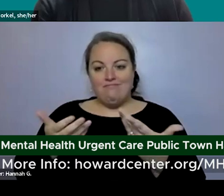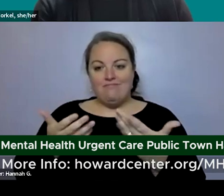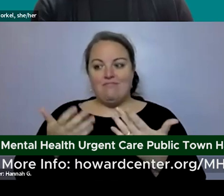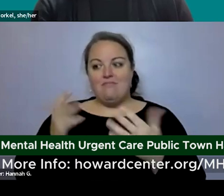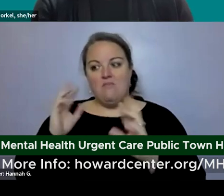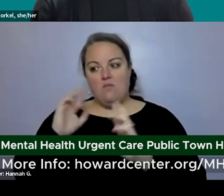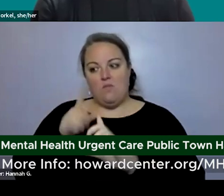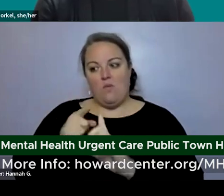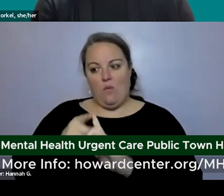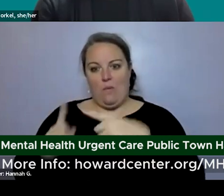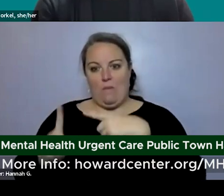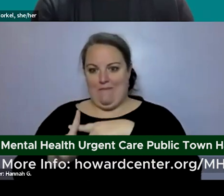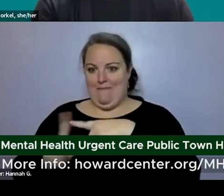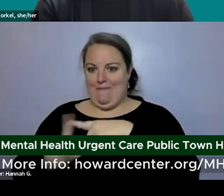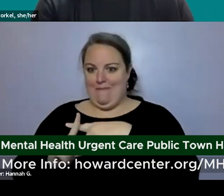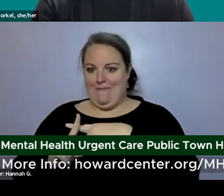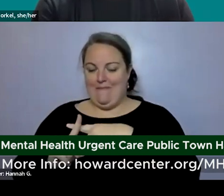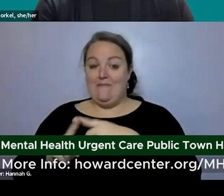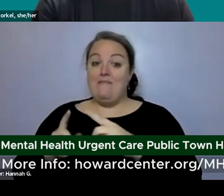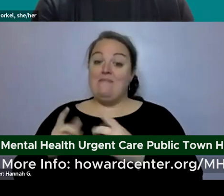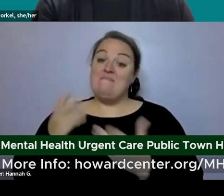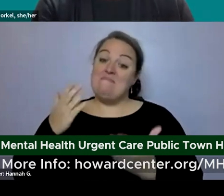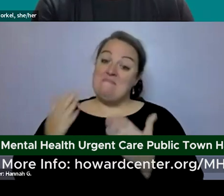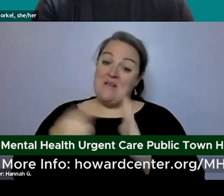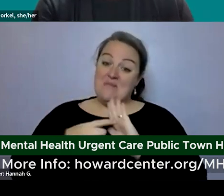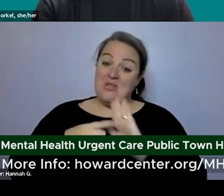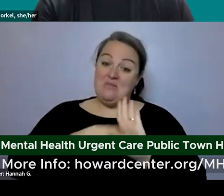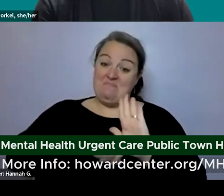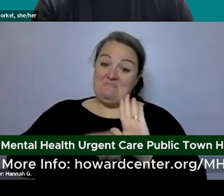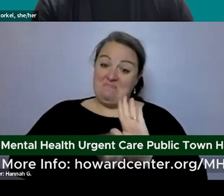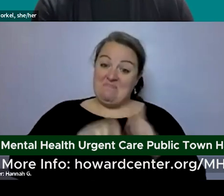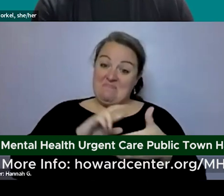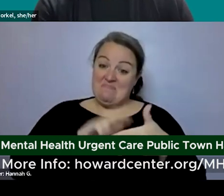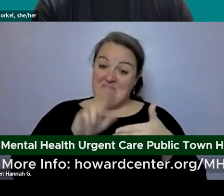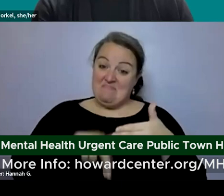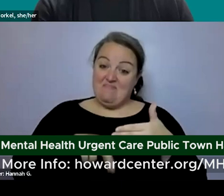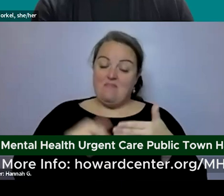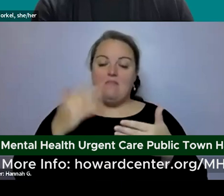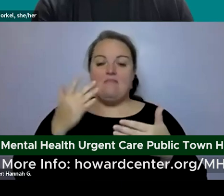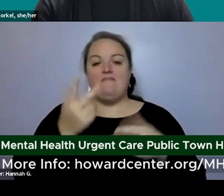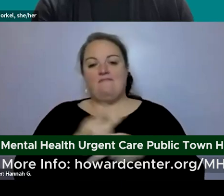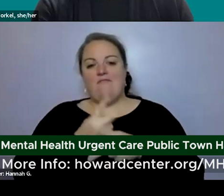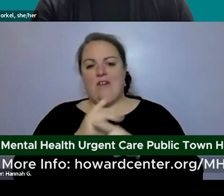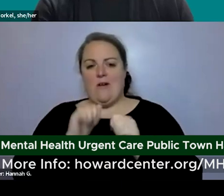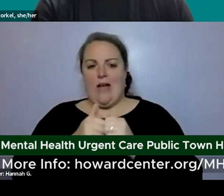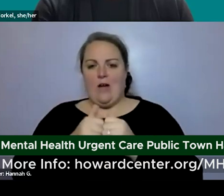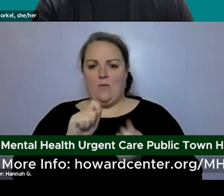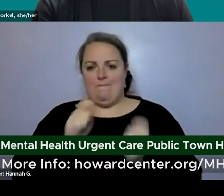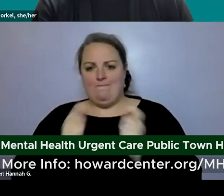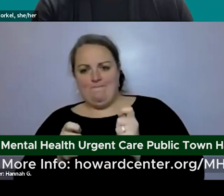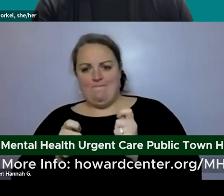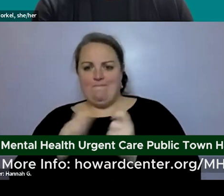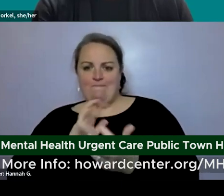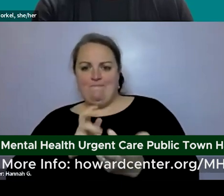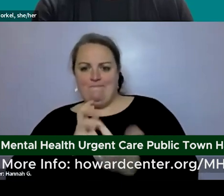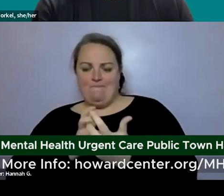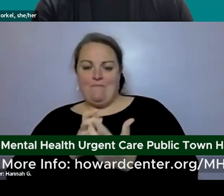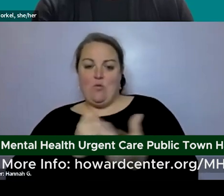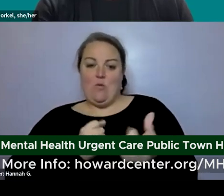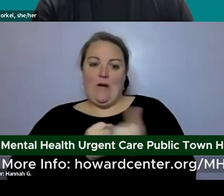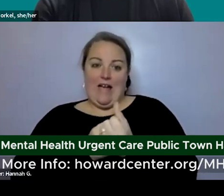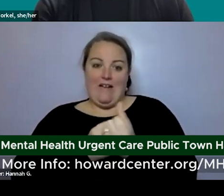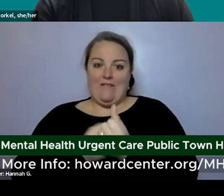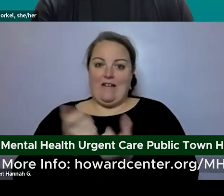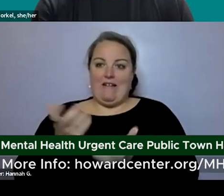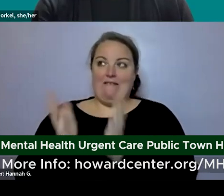outcomes um but also potentially to show not good outcomes so that we can figure out how to pivot our services or advocate for more